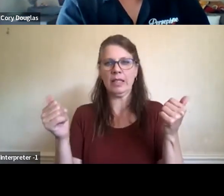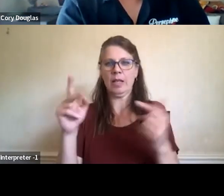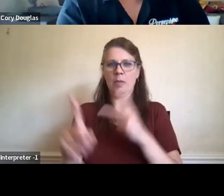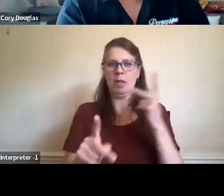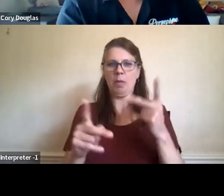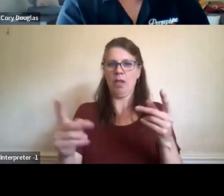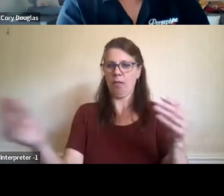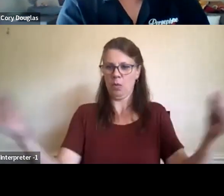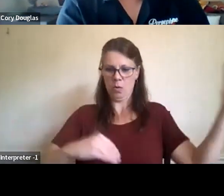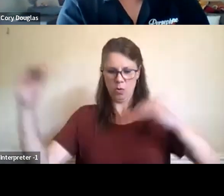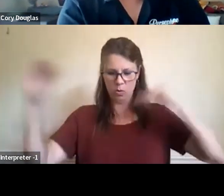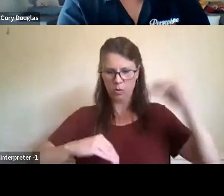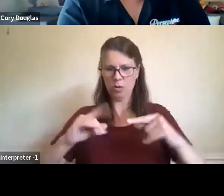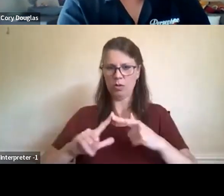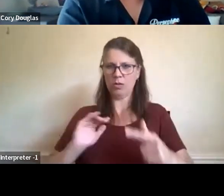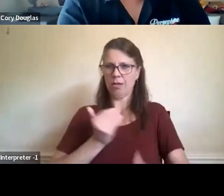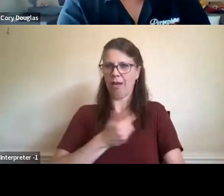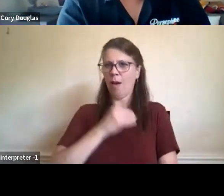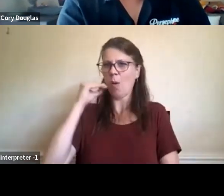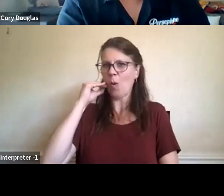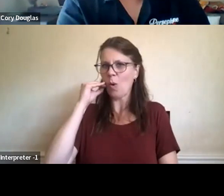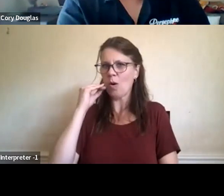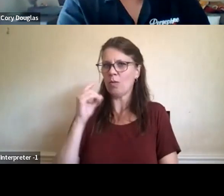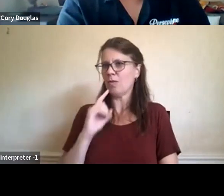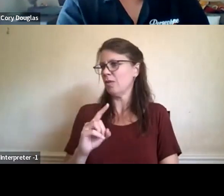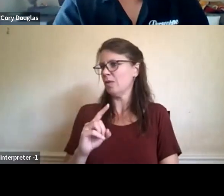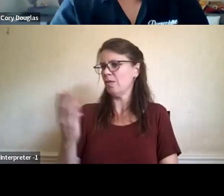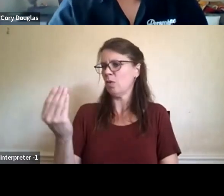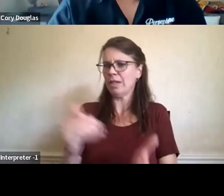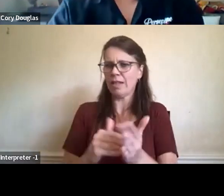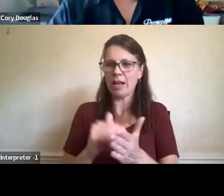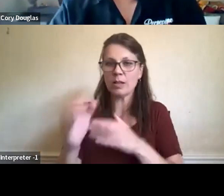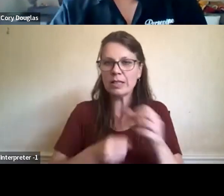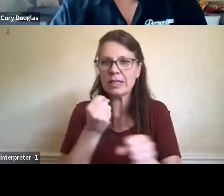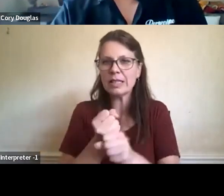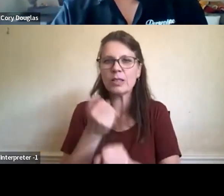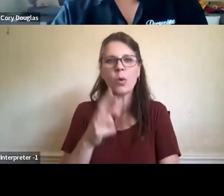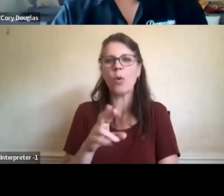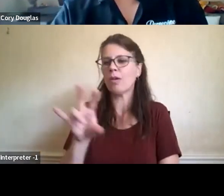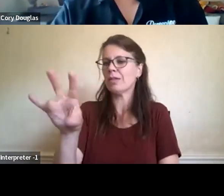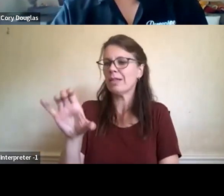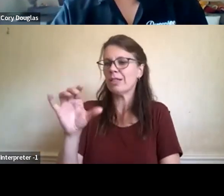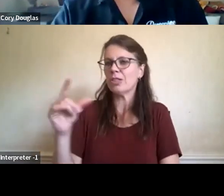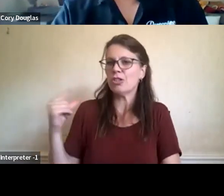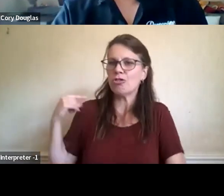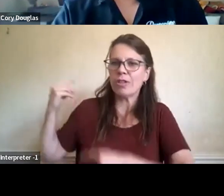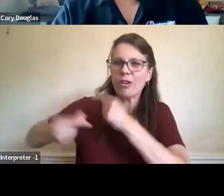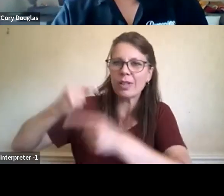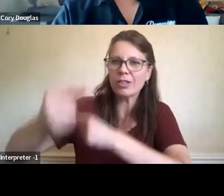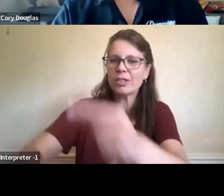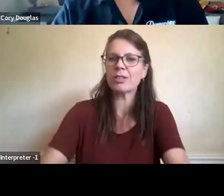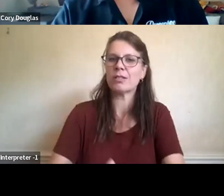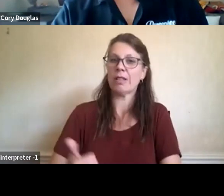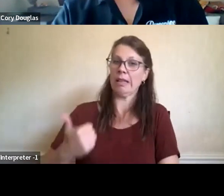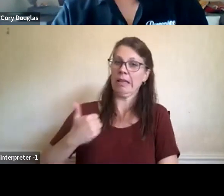14,000 years or over 700 generations. Canada as a nation state is